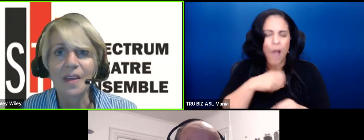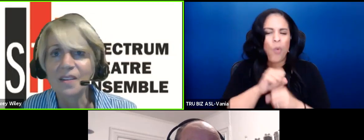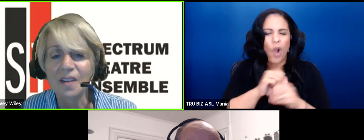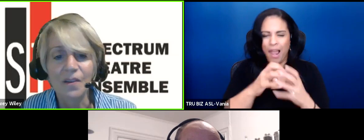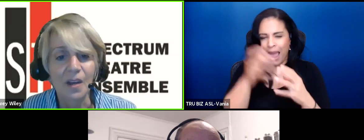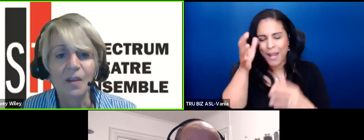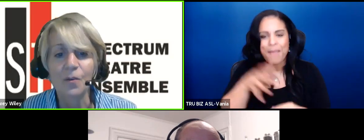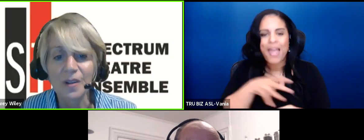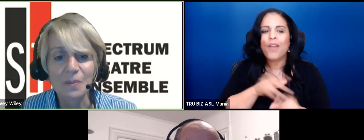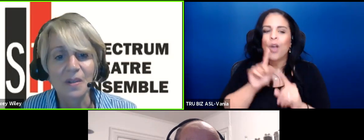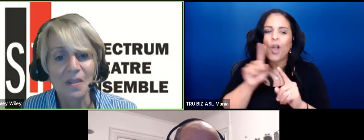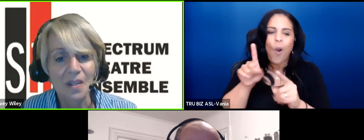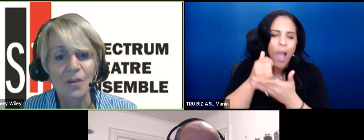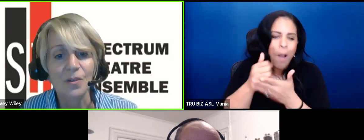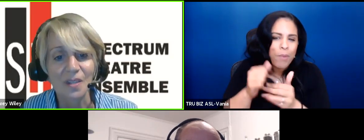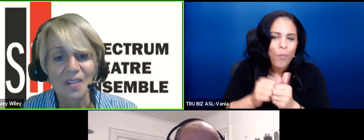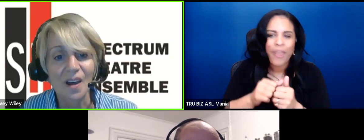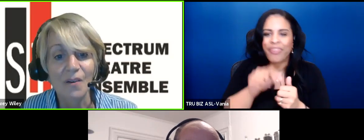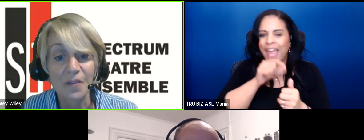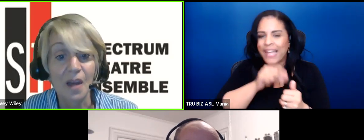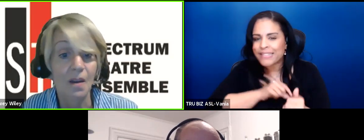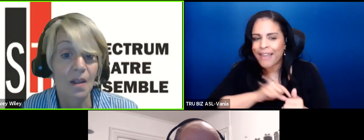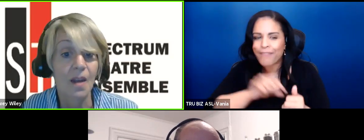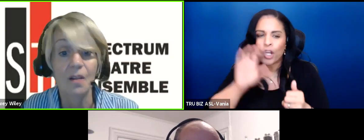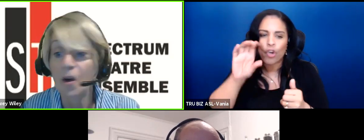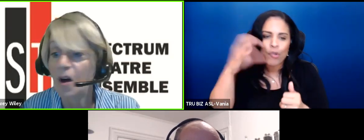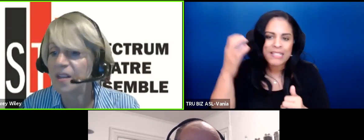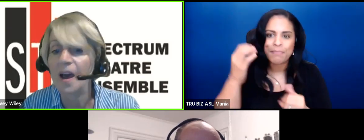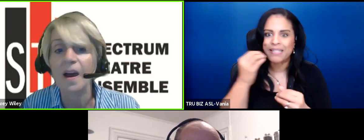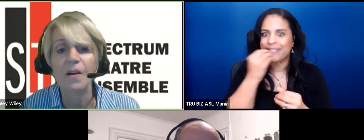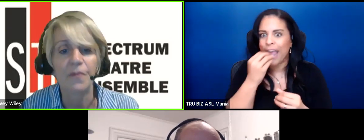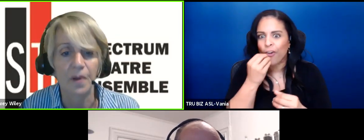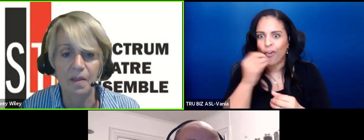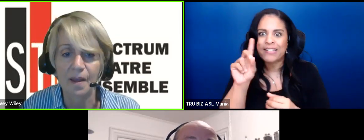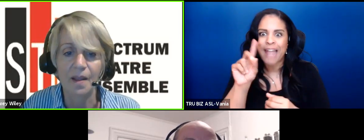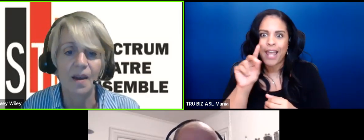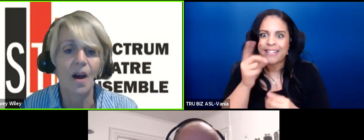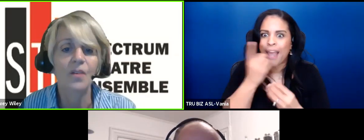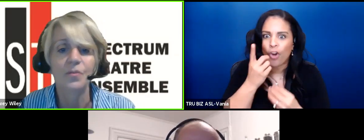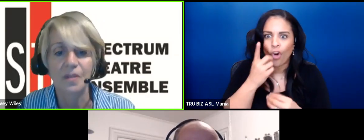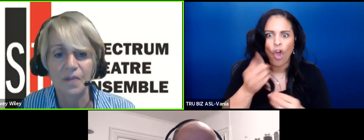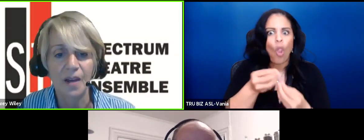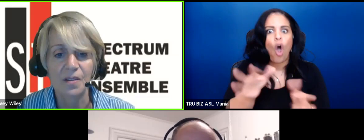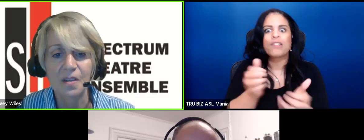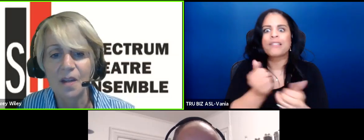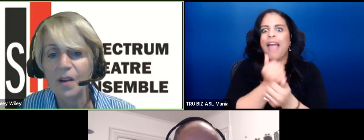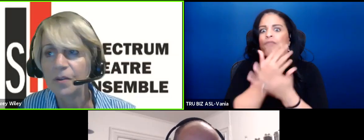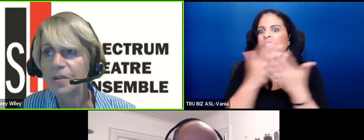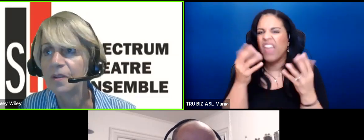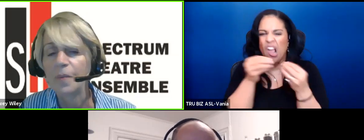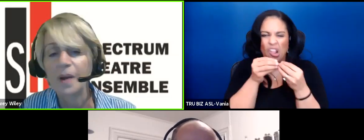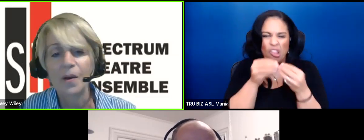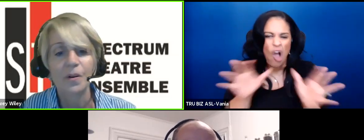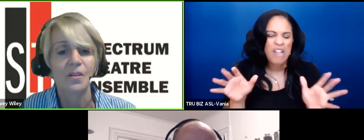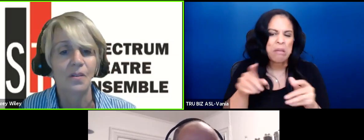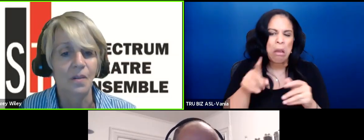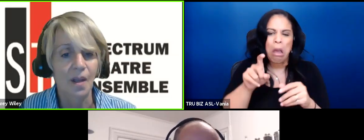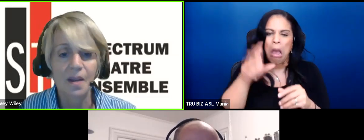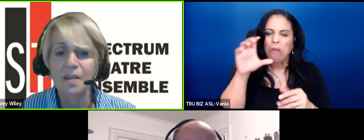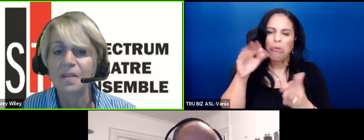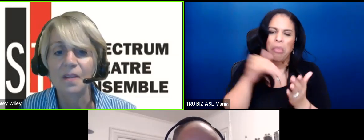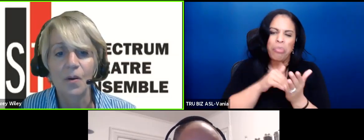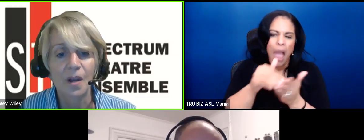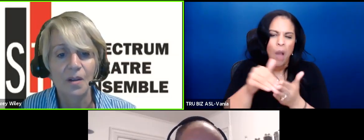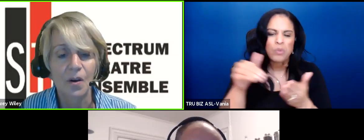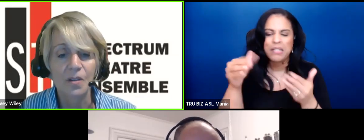him with Thanksgiving and Christmas dinners and stuff that that had lost everything like hundreds of thousands of dollars in their marriage and